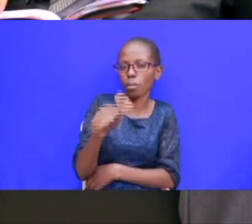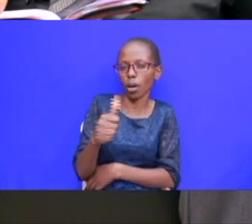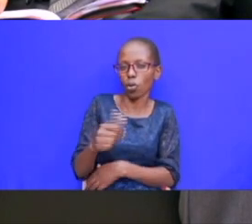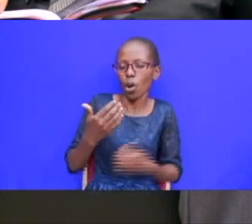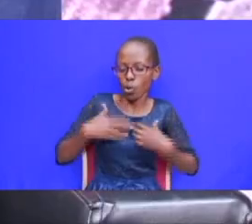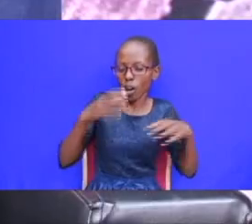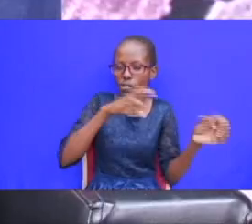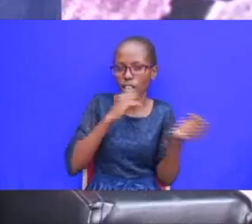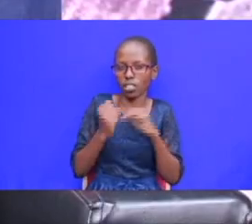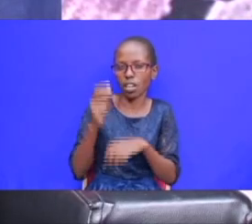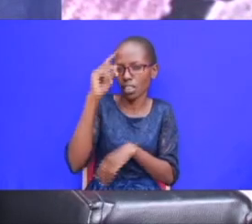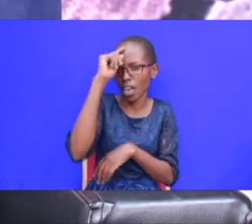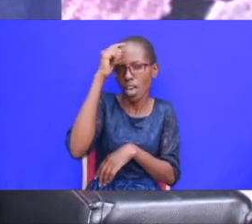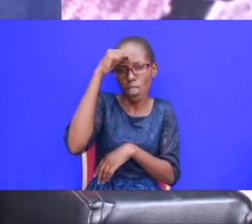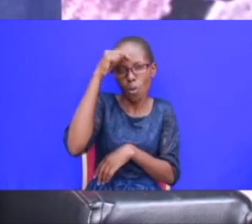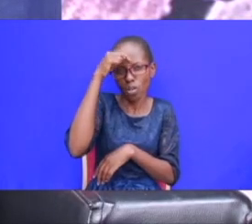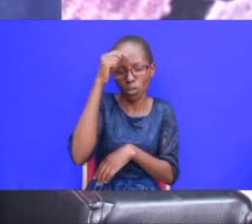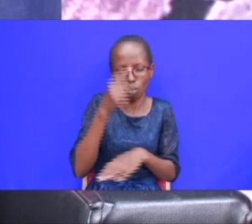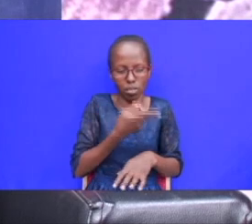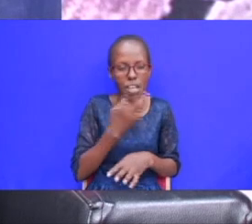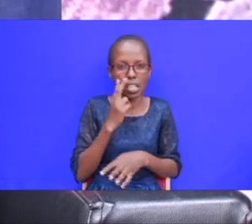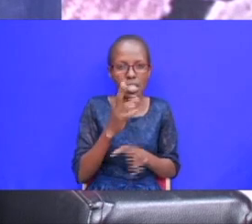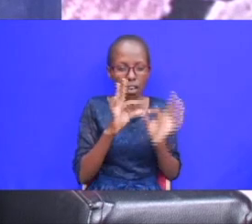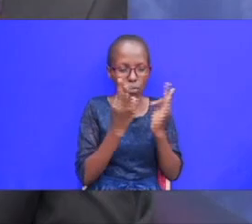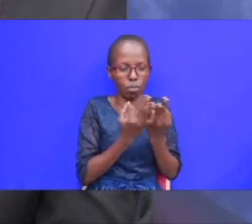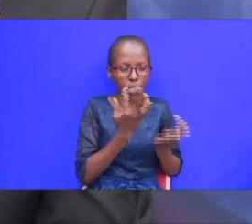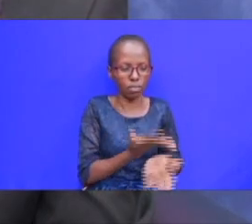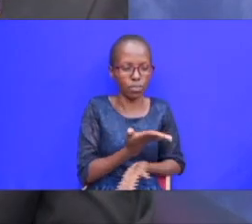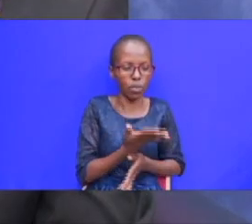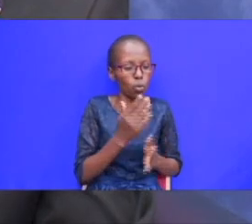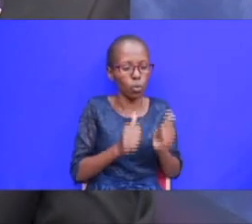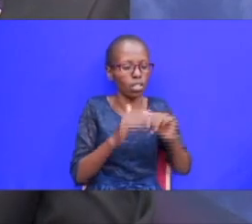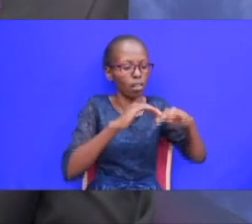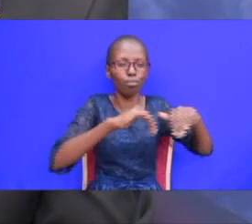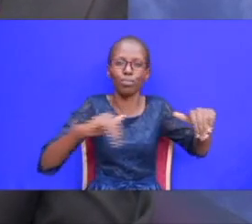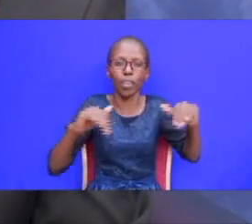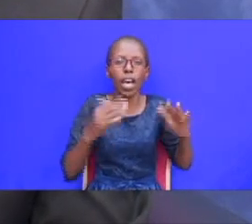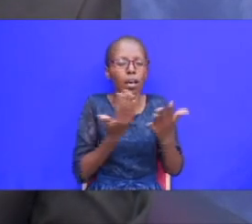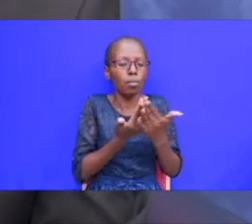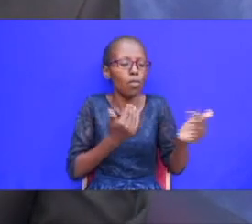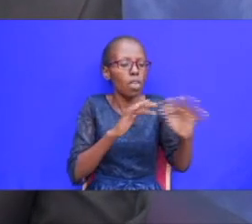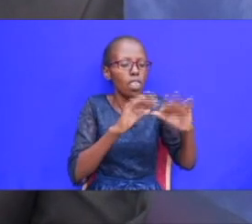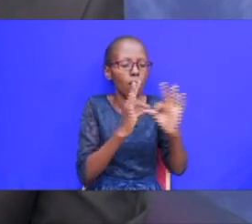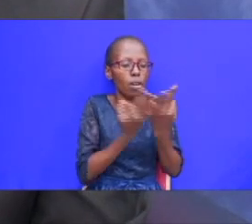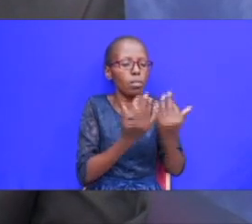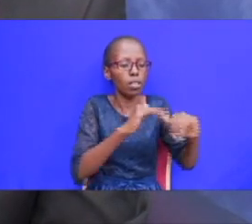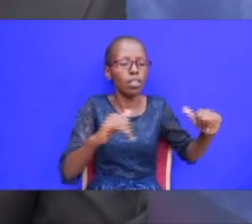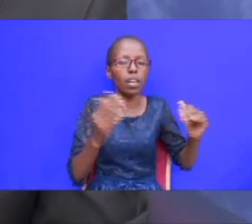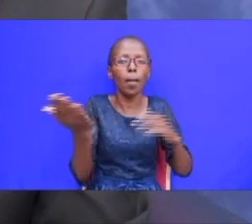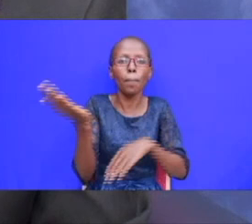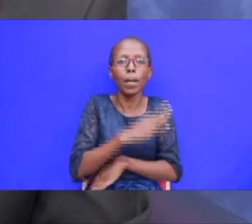strength they look at look look at these families that that are disintegrating before this family come comes back to god